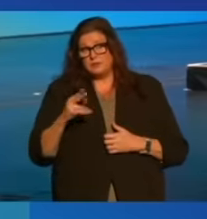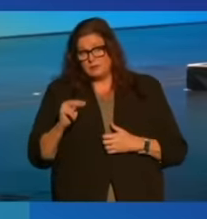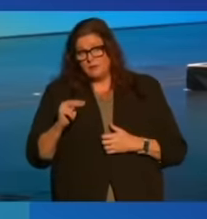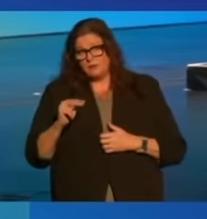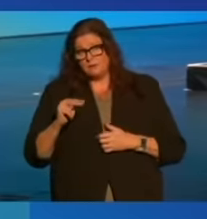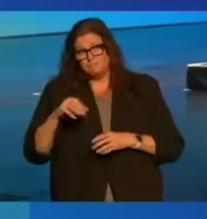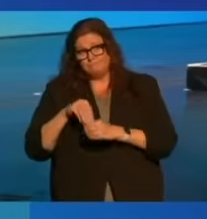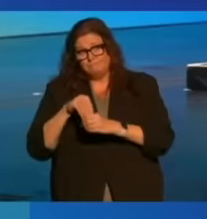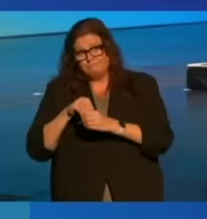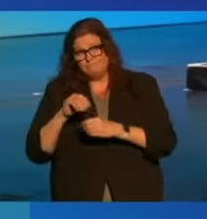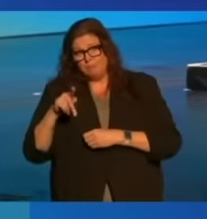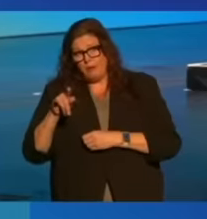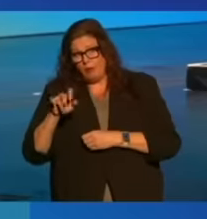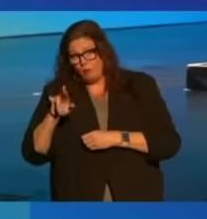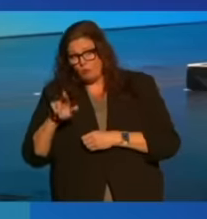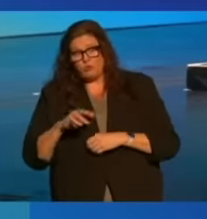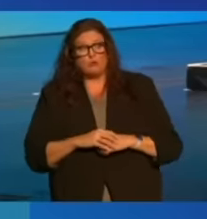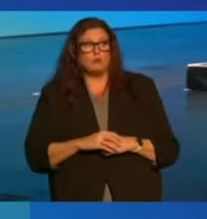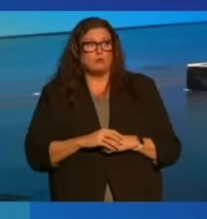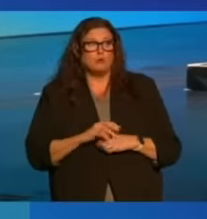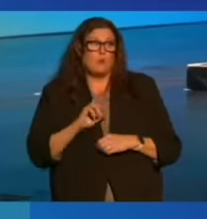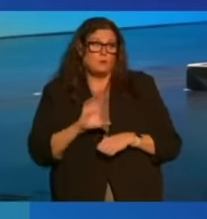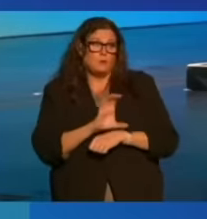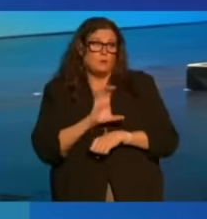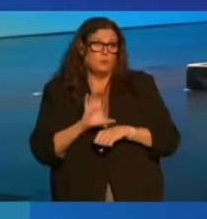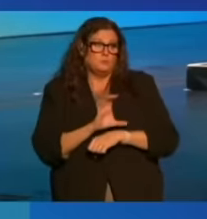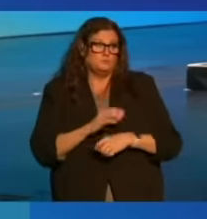the computer.